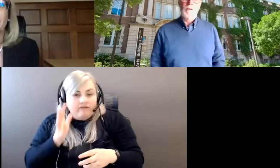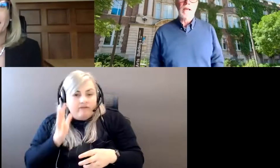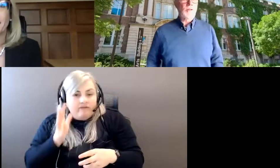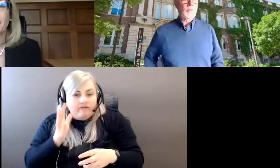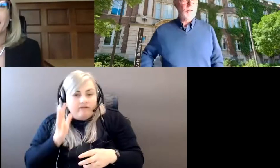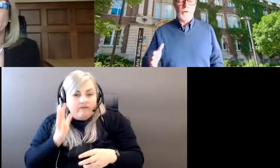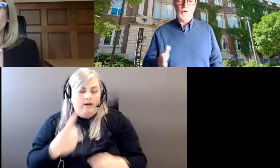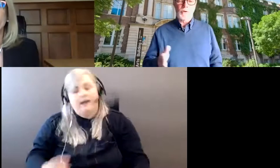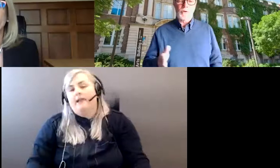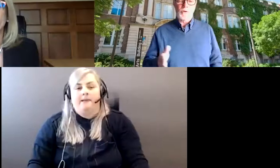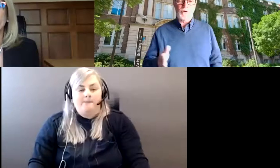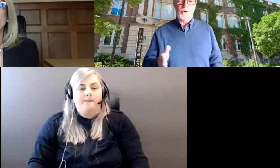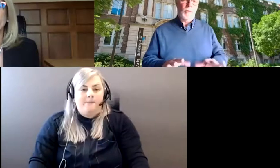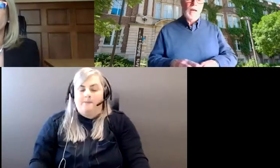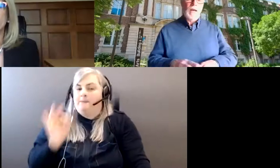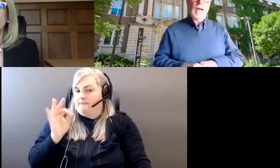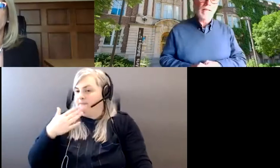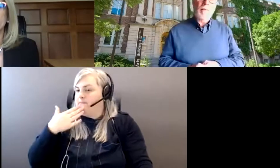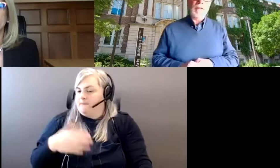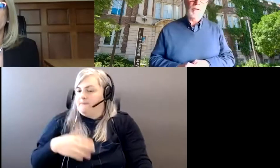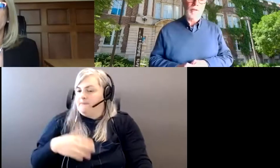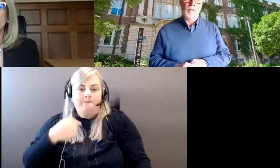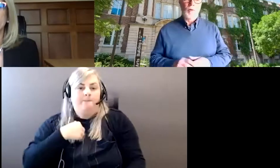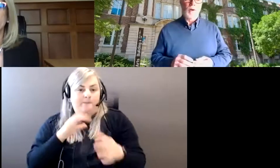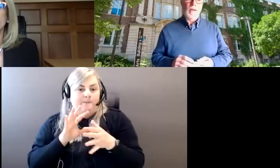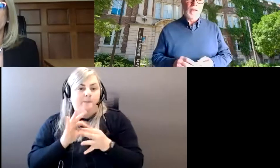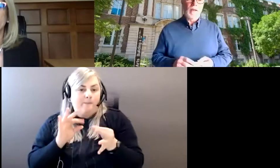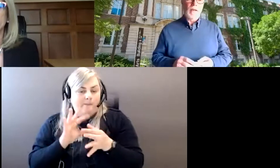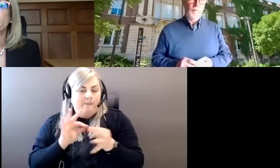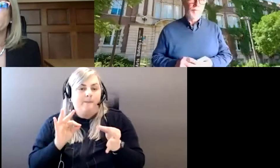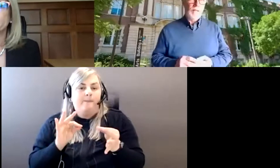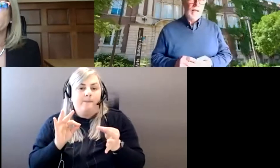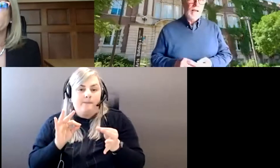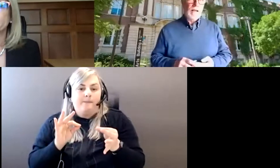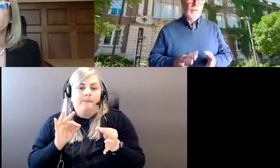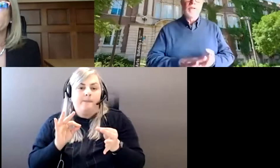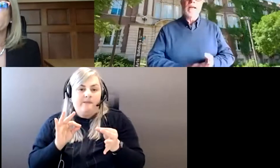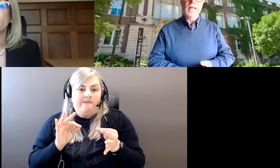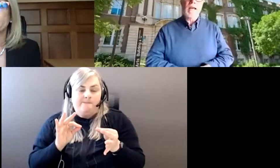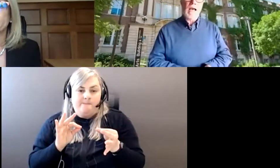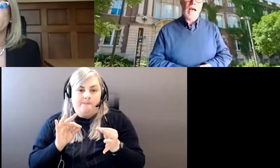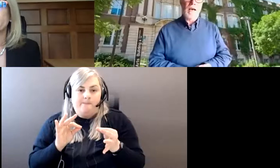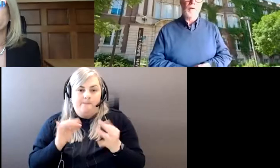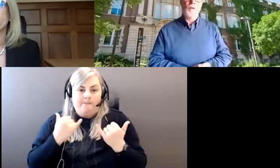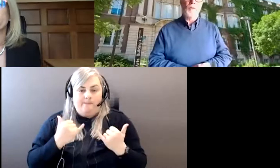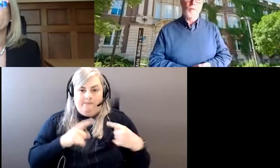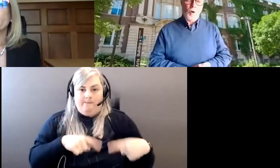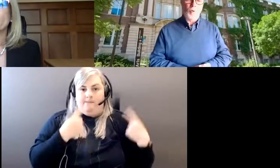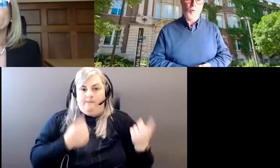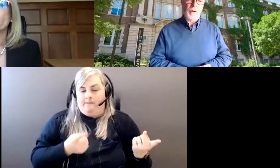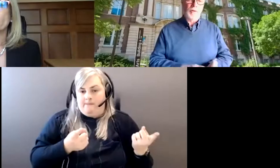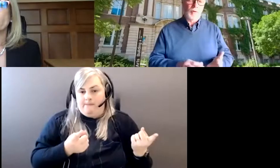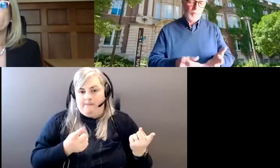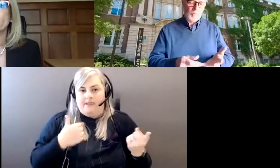Yeah. So, so thank you. So as I mentioned, we, um, to date have four